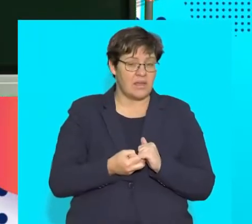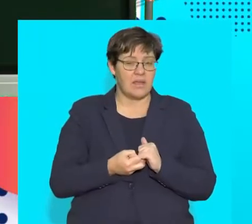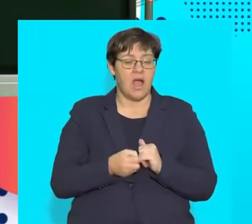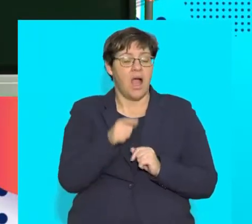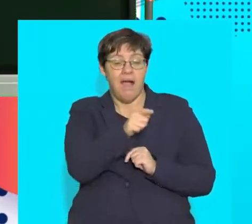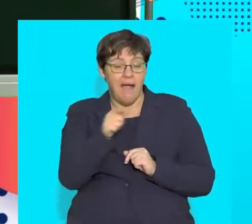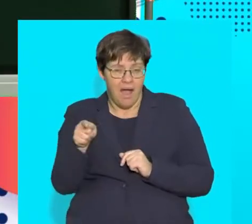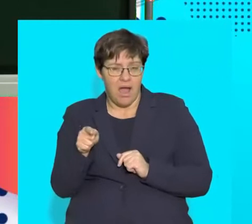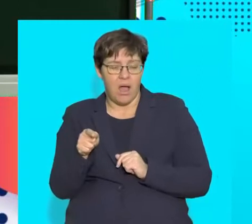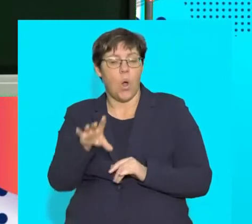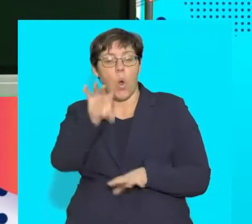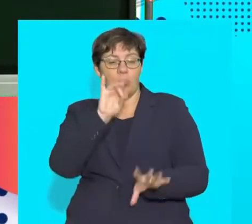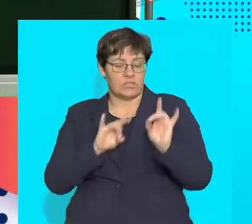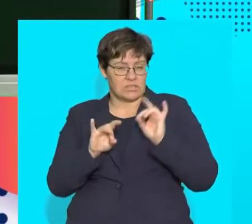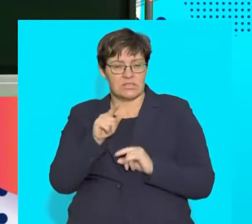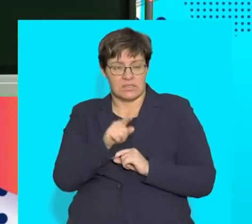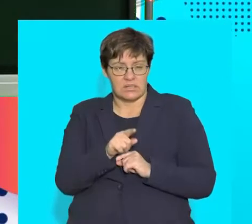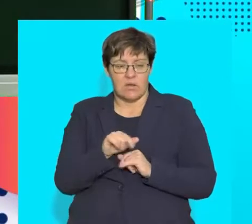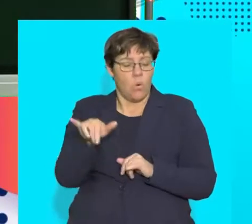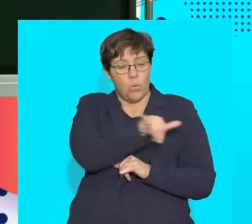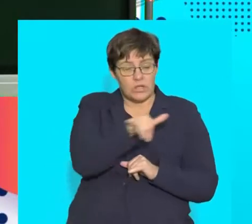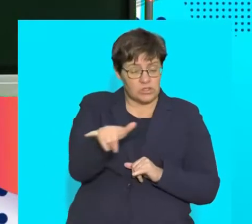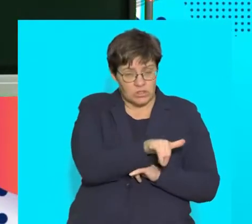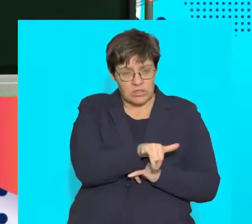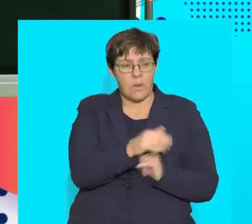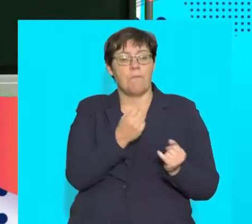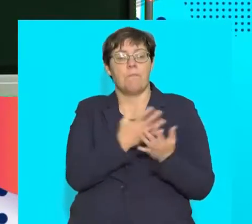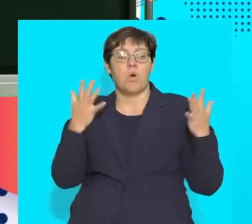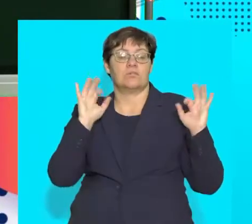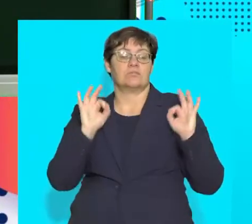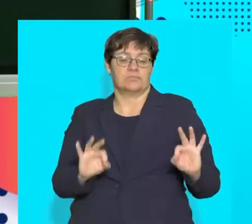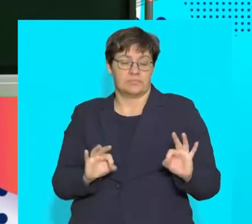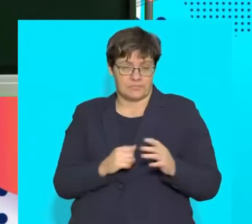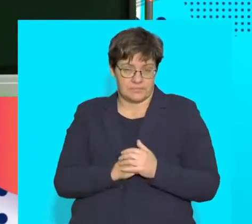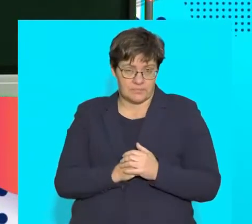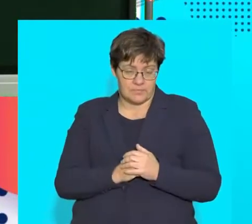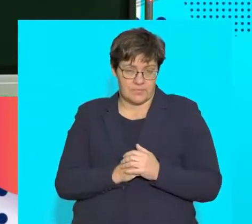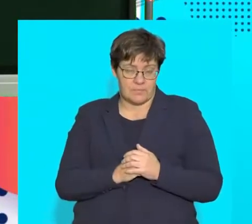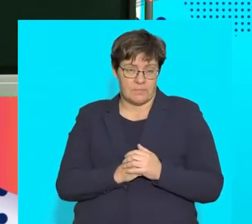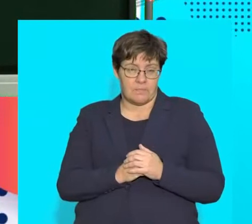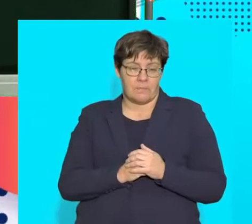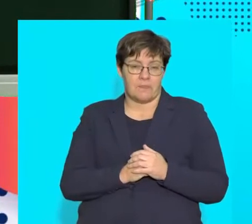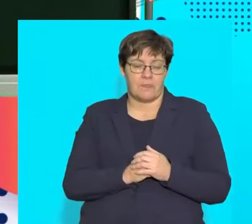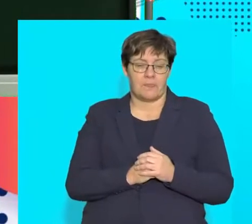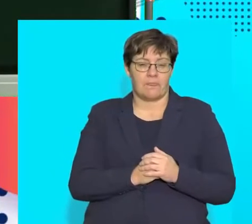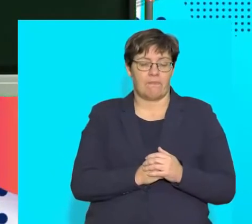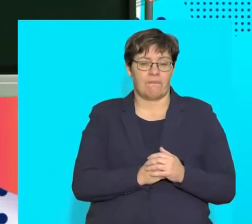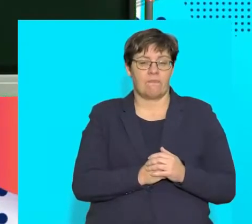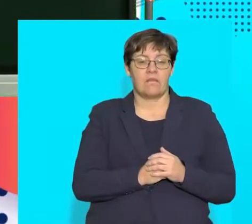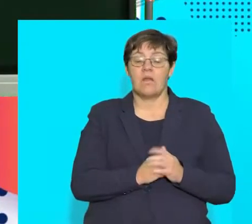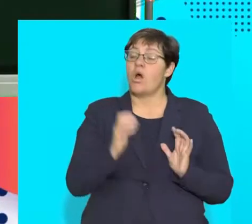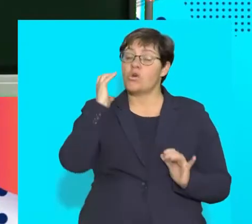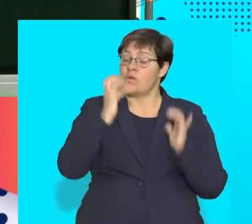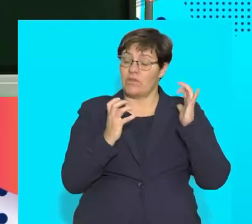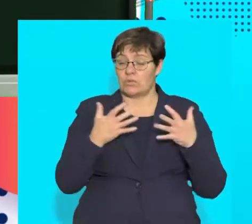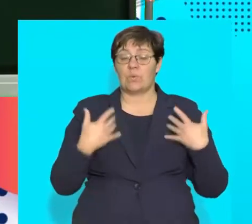whether any one of these four options or which one of these four options are the most correct of combinations. So again,